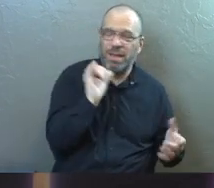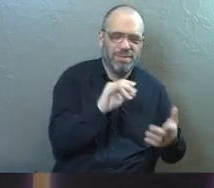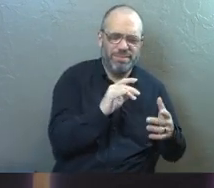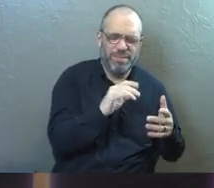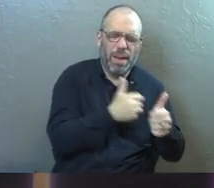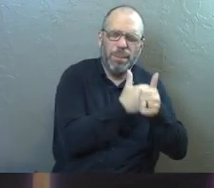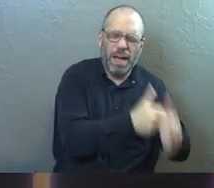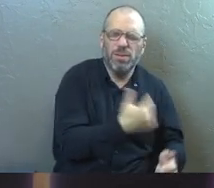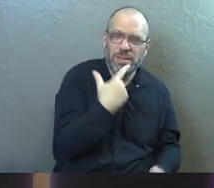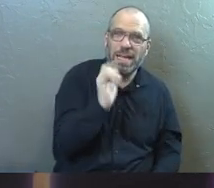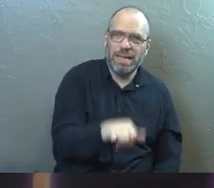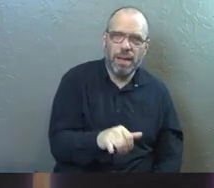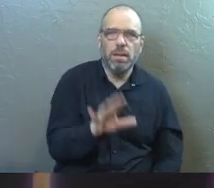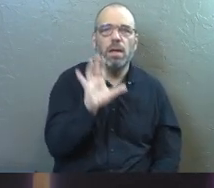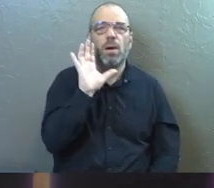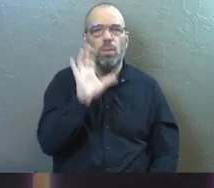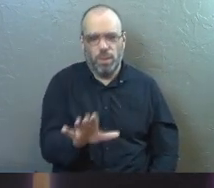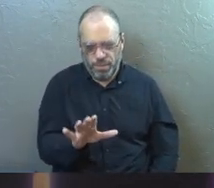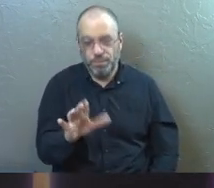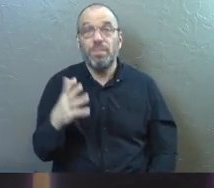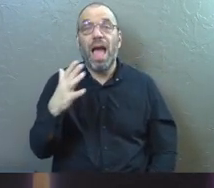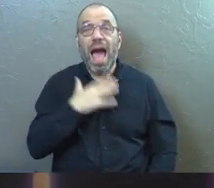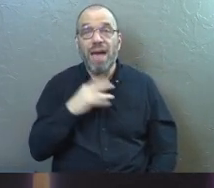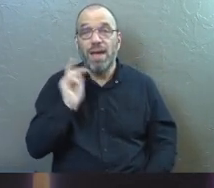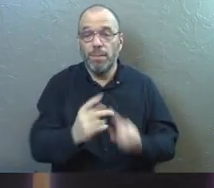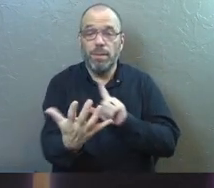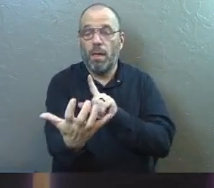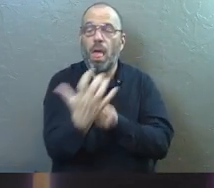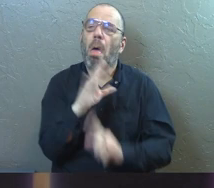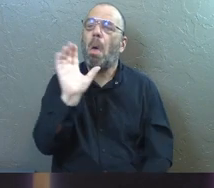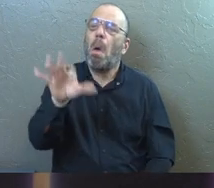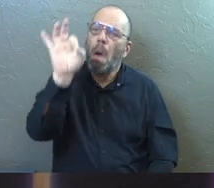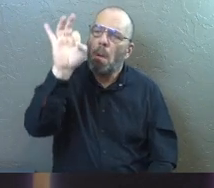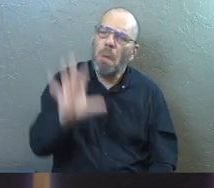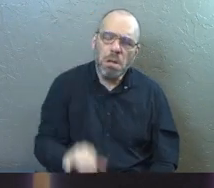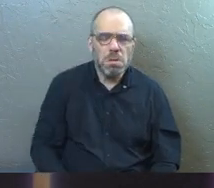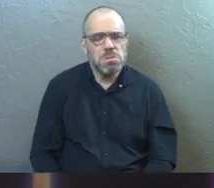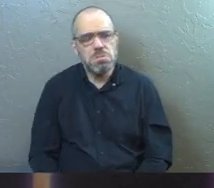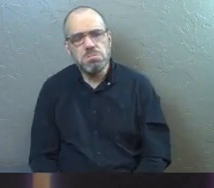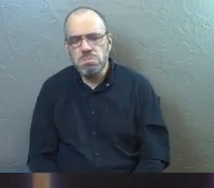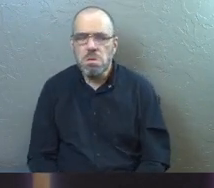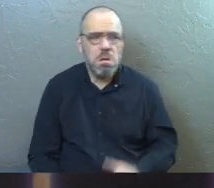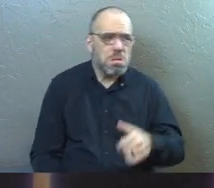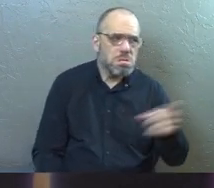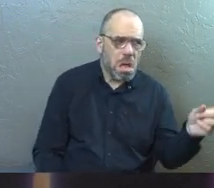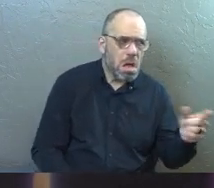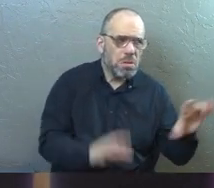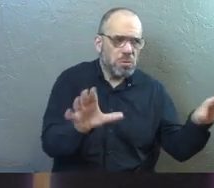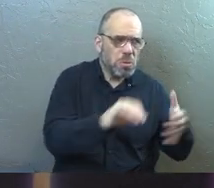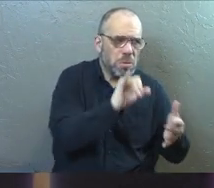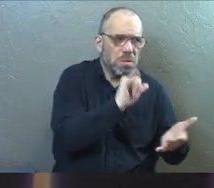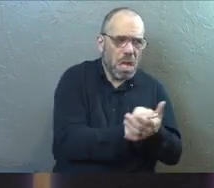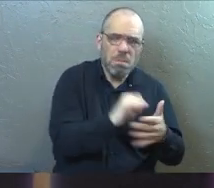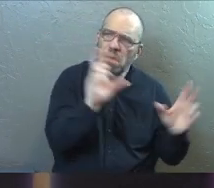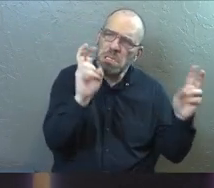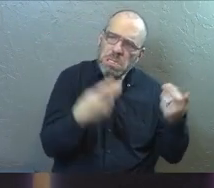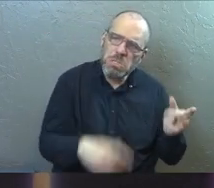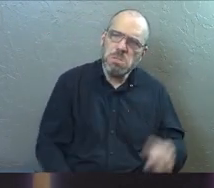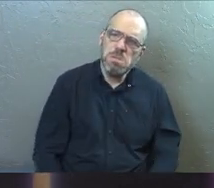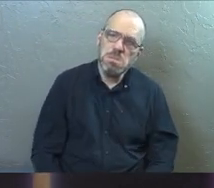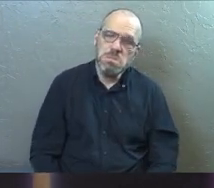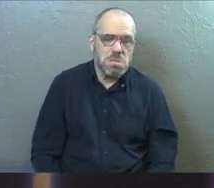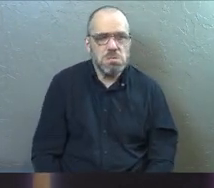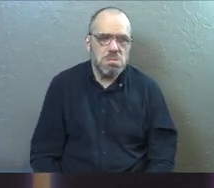said that. We better fix it. I've had people come to me and say, you know, pastor, other people have tried to do stuff about this issue.